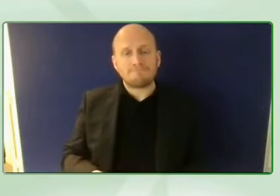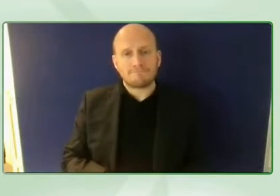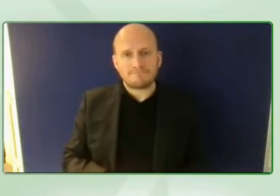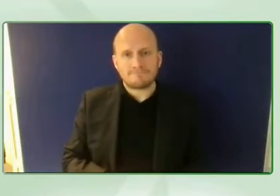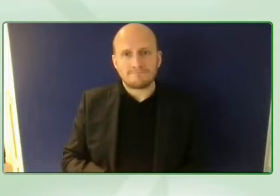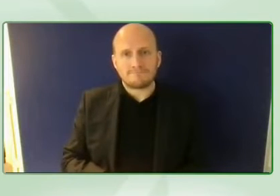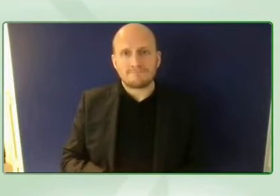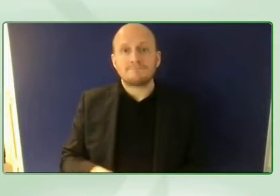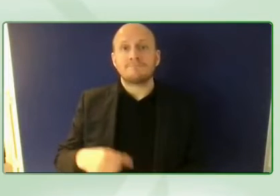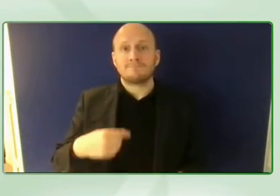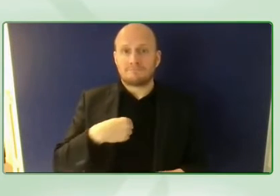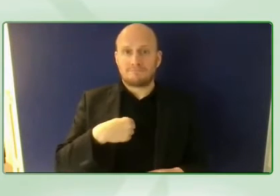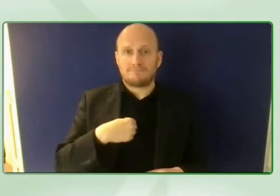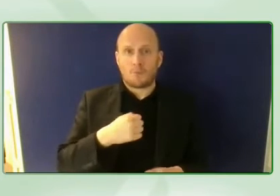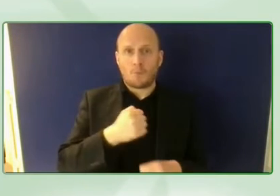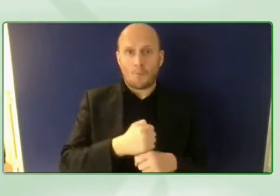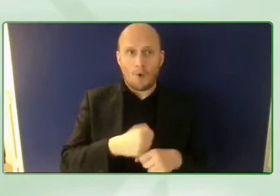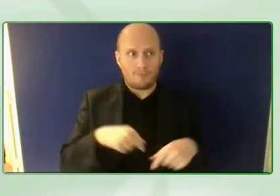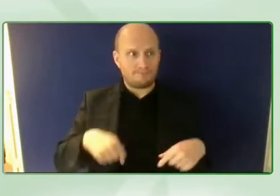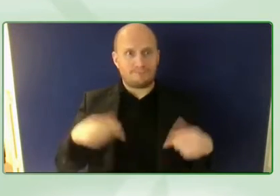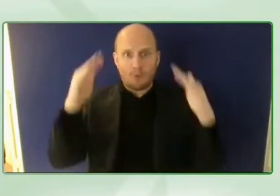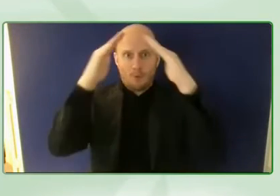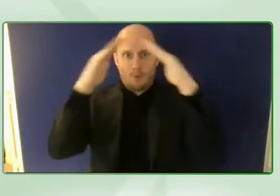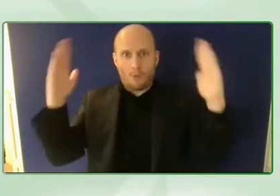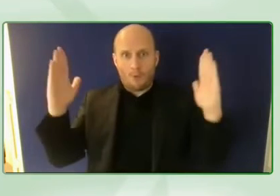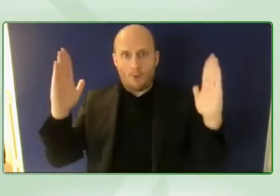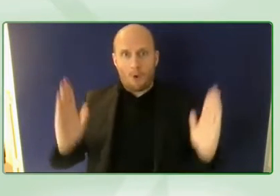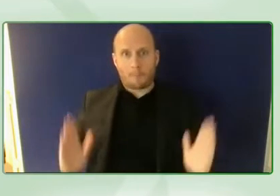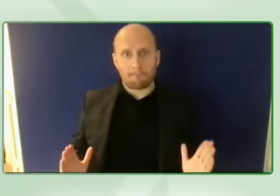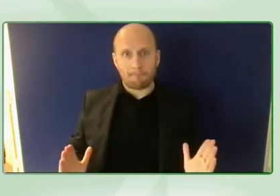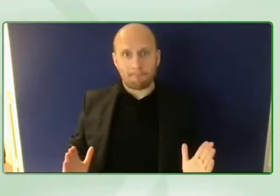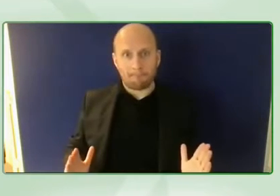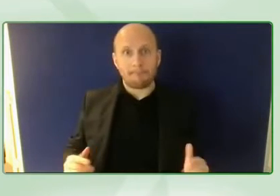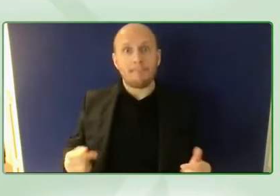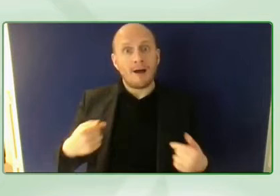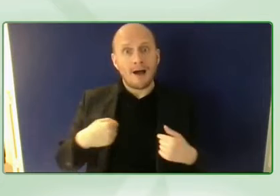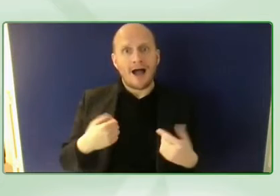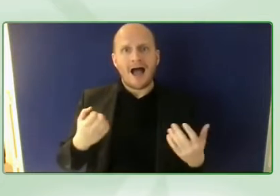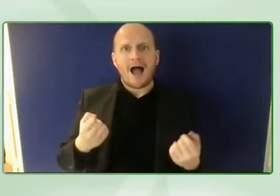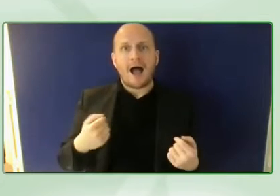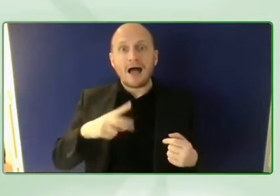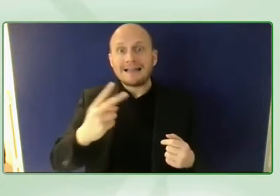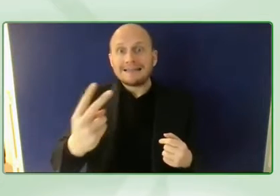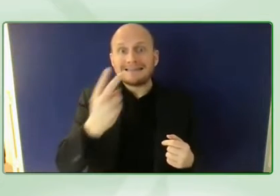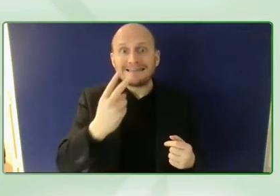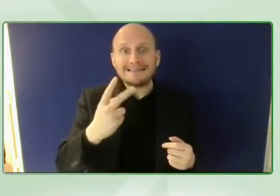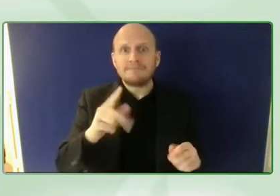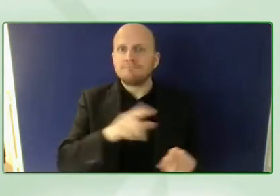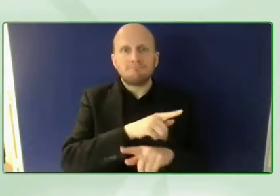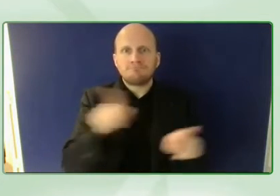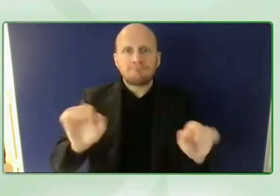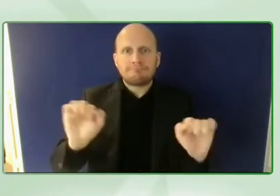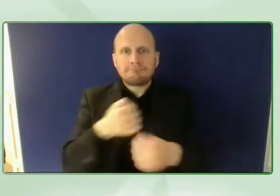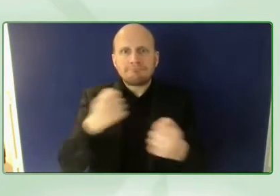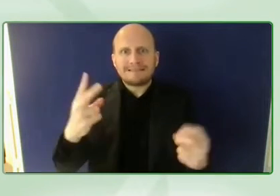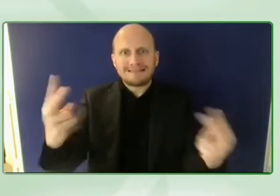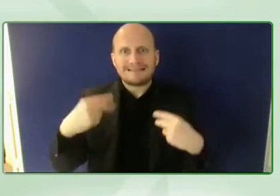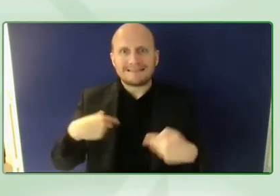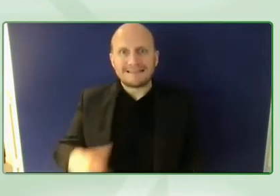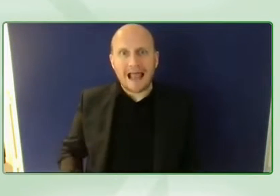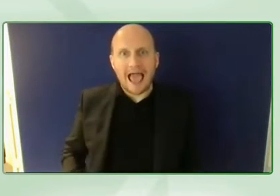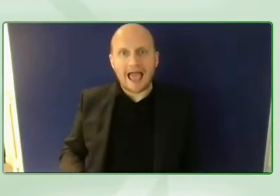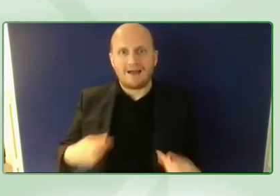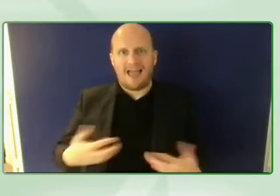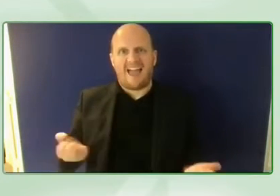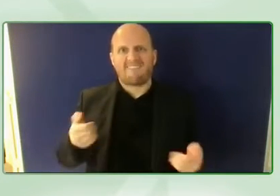from home and as you can't see my legs i'm actually wearing shorts um i during my day job is working for the international